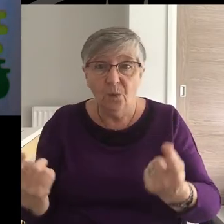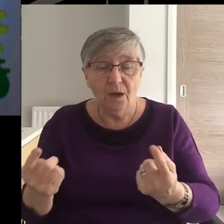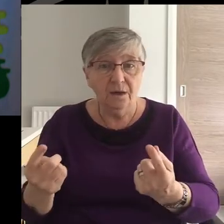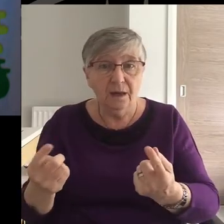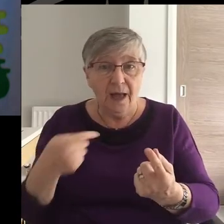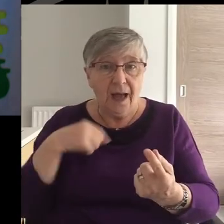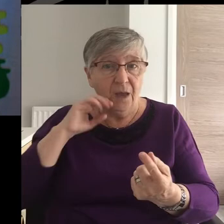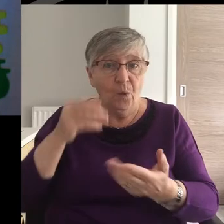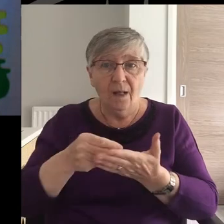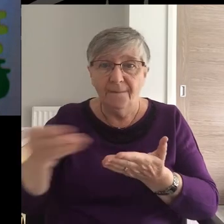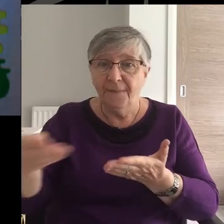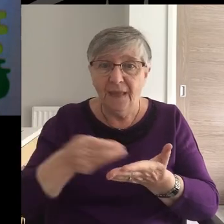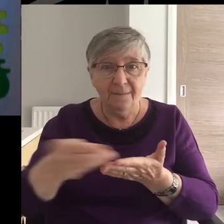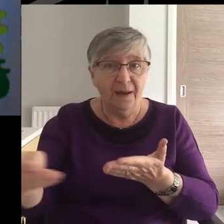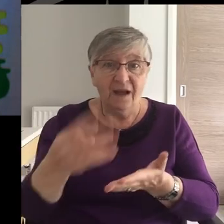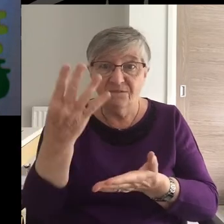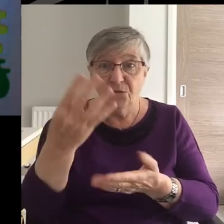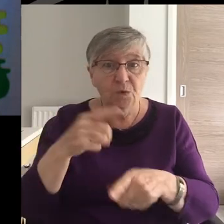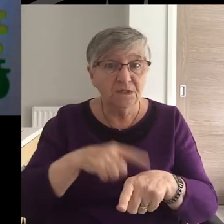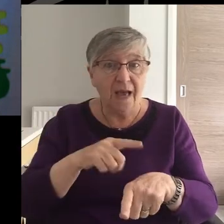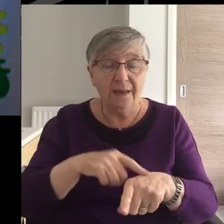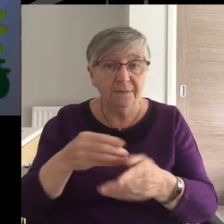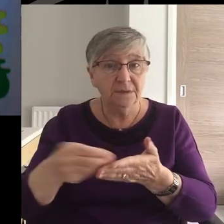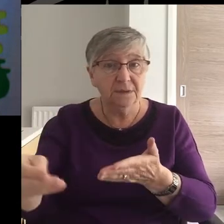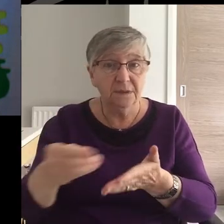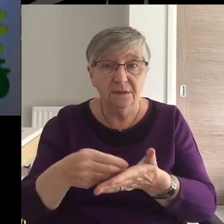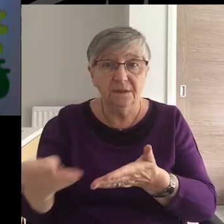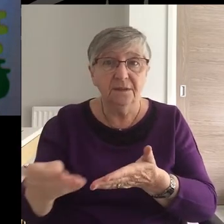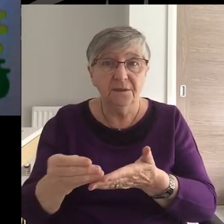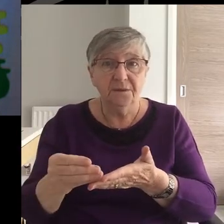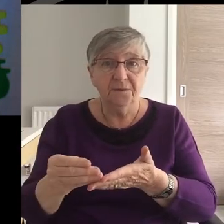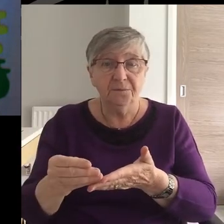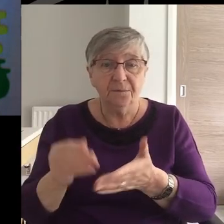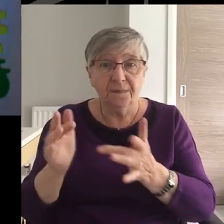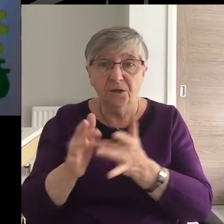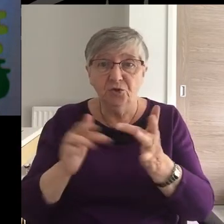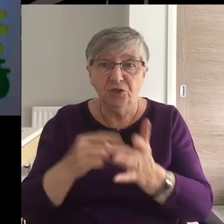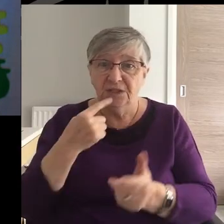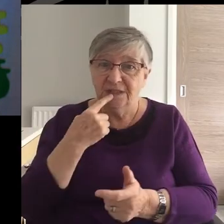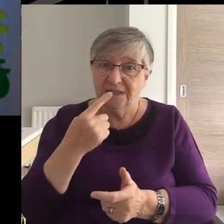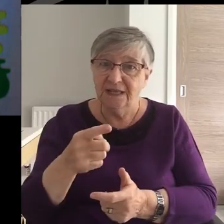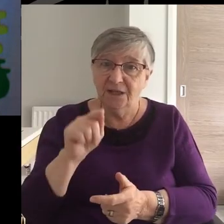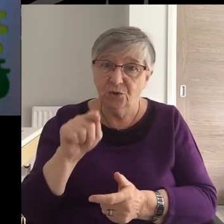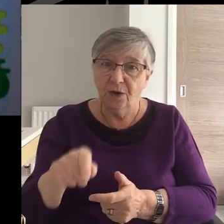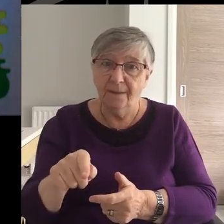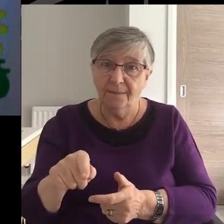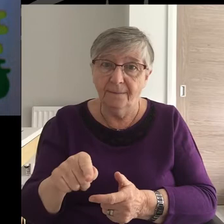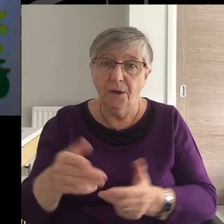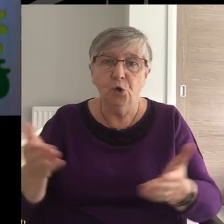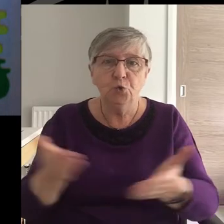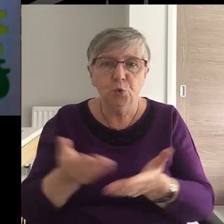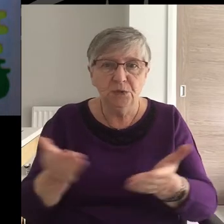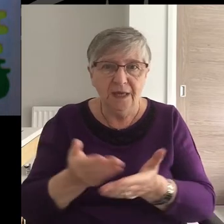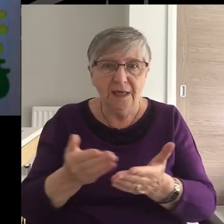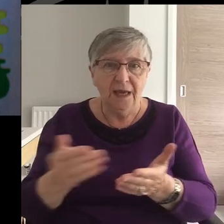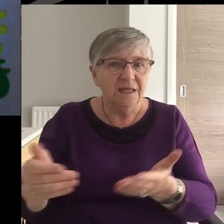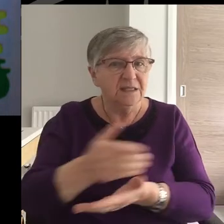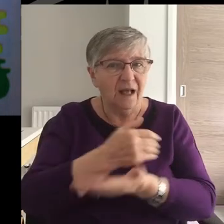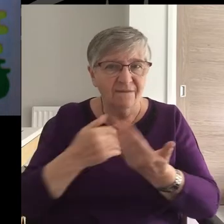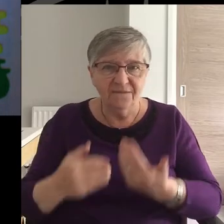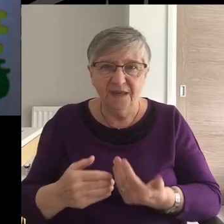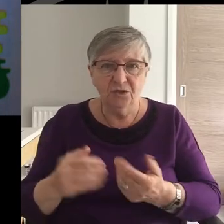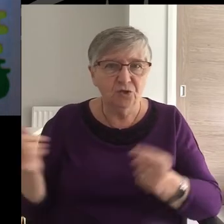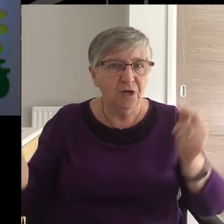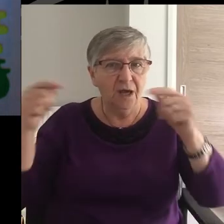I will pay back four times the amount. Jesus said to him, Today salvation has